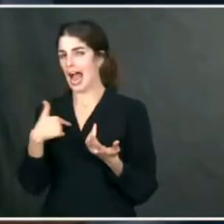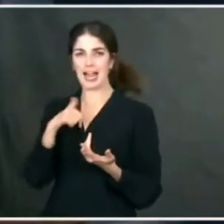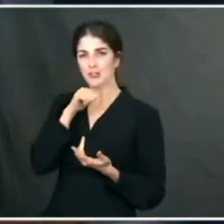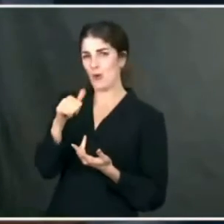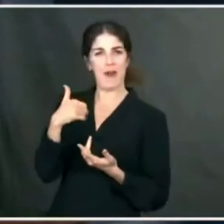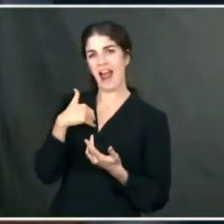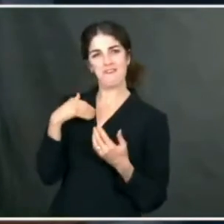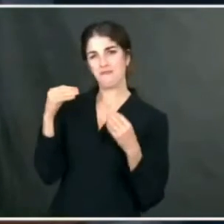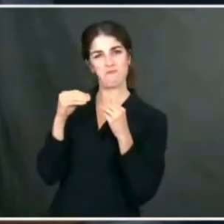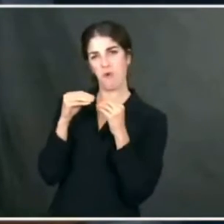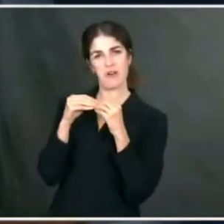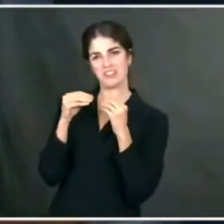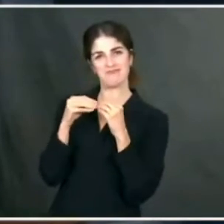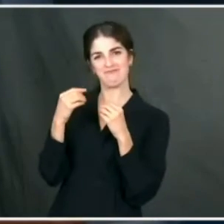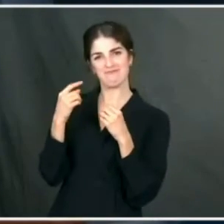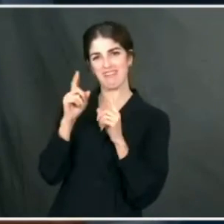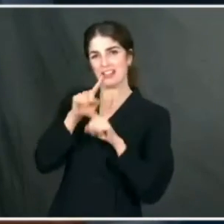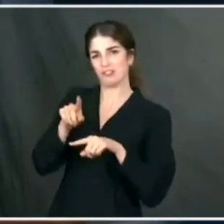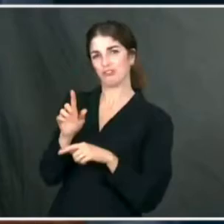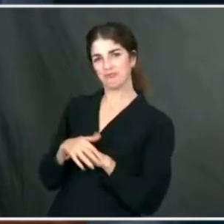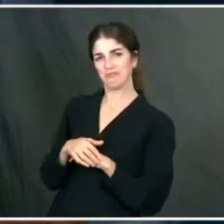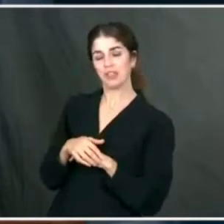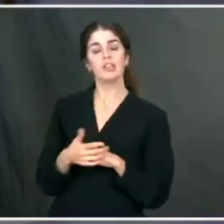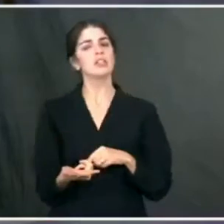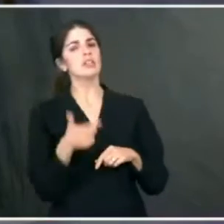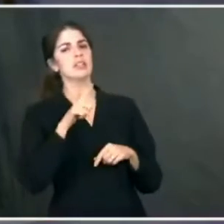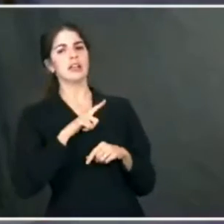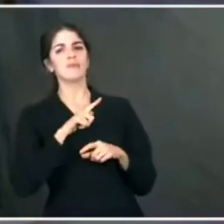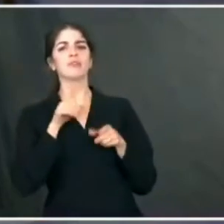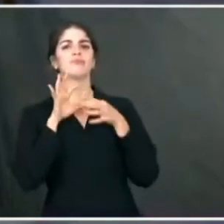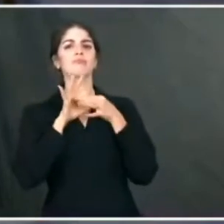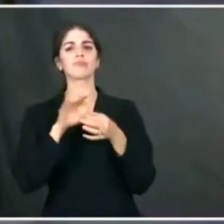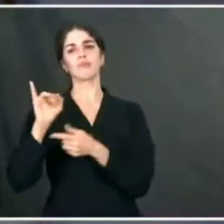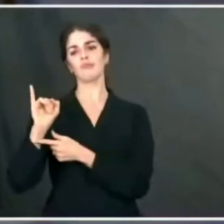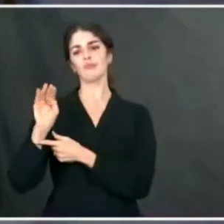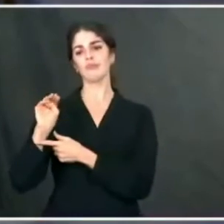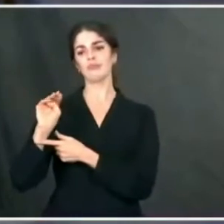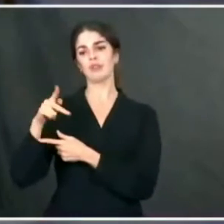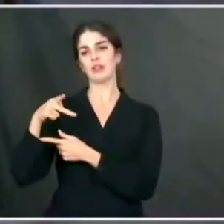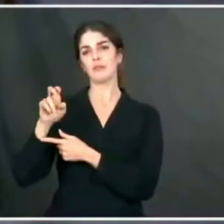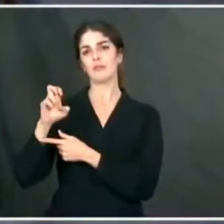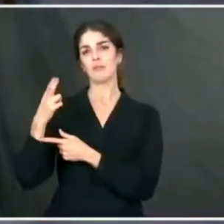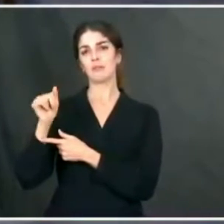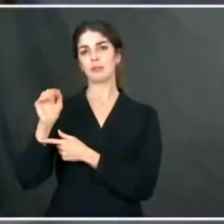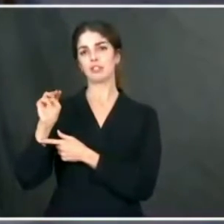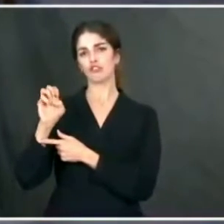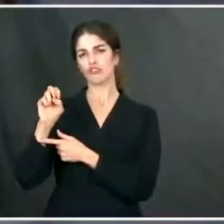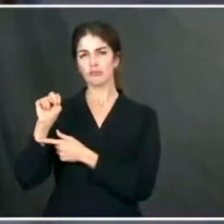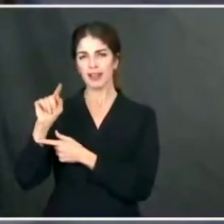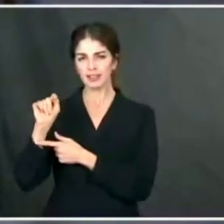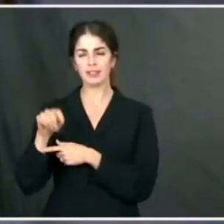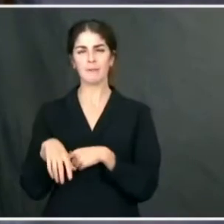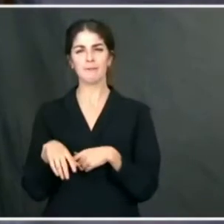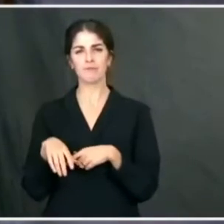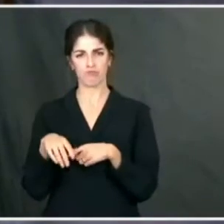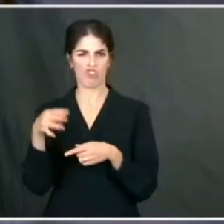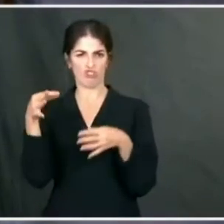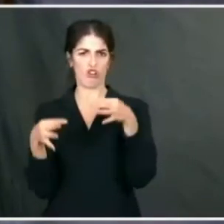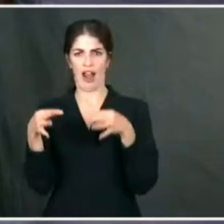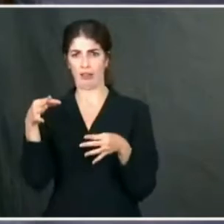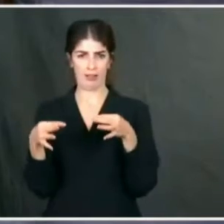to add to my answer. And then just on the impeachment trial, I know that there was some talk about sort of the Senate doing both